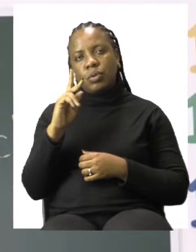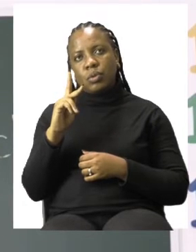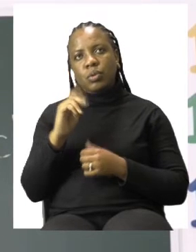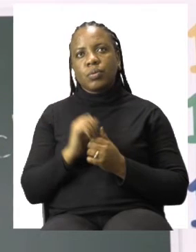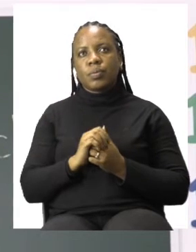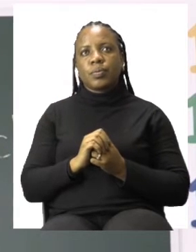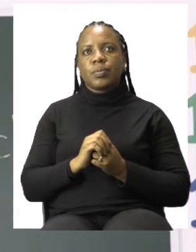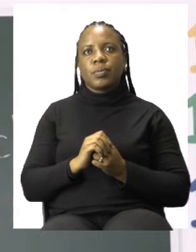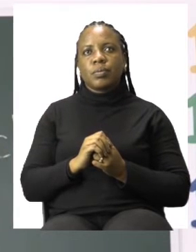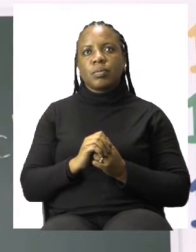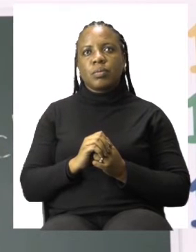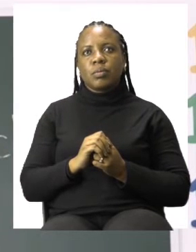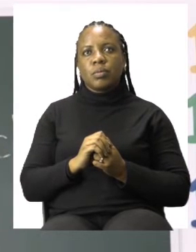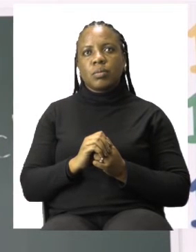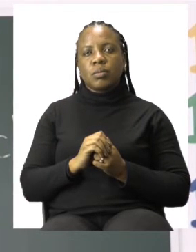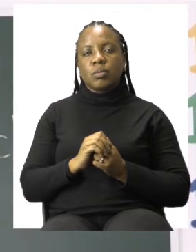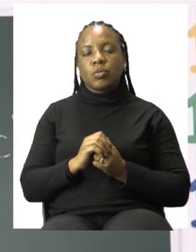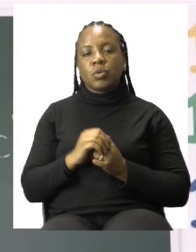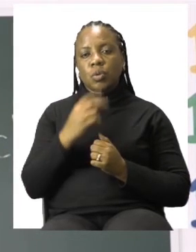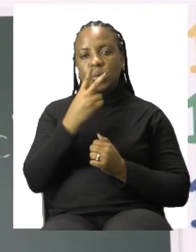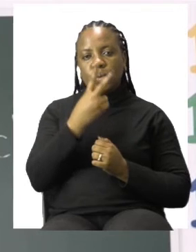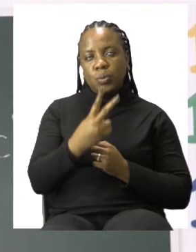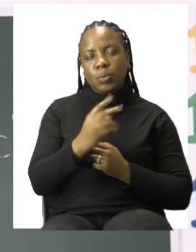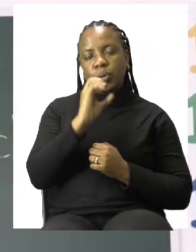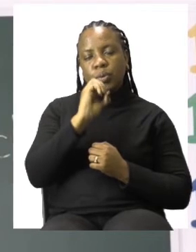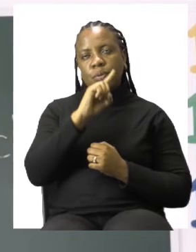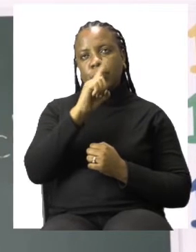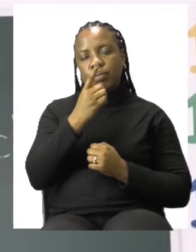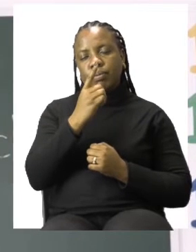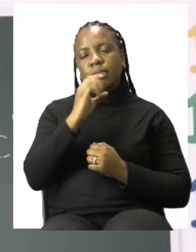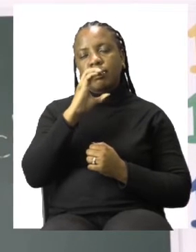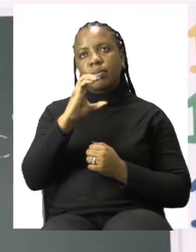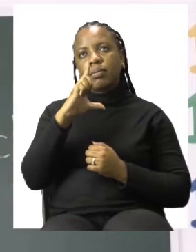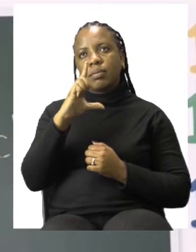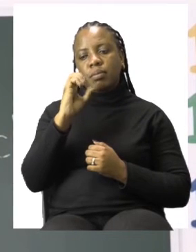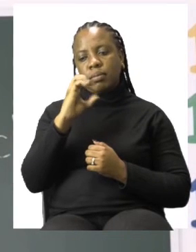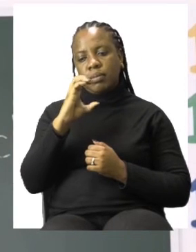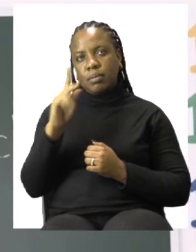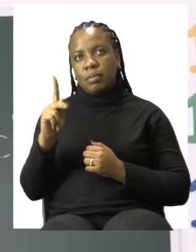have 2 o'clock. Let's try a different one.